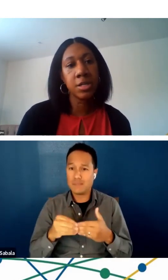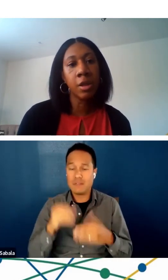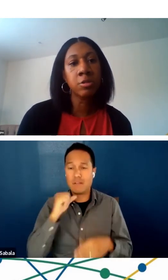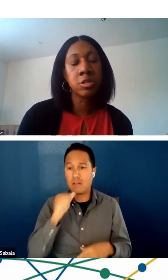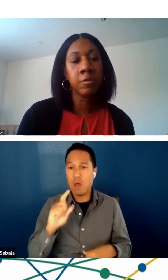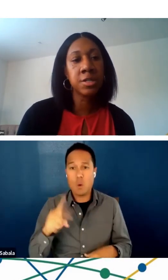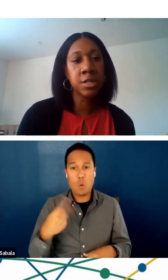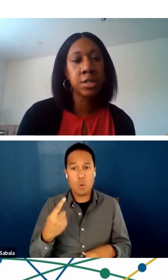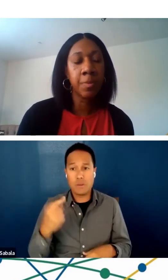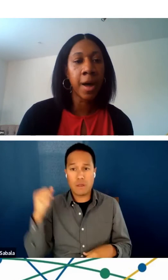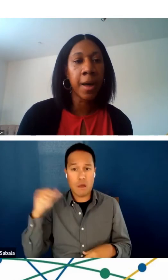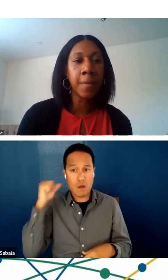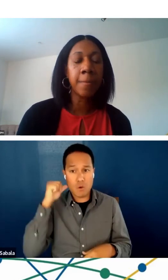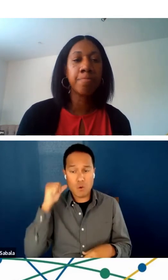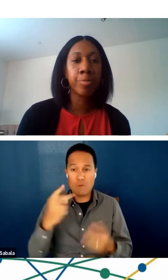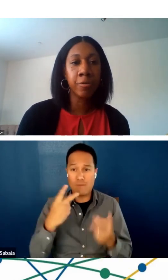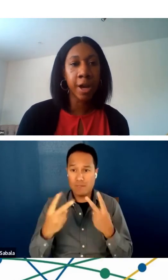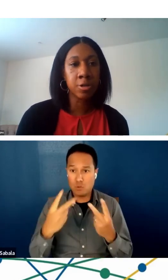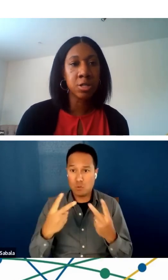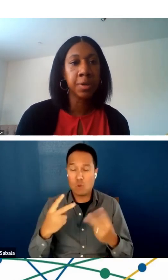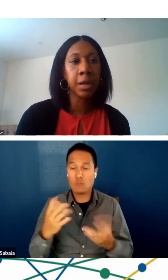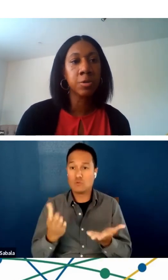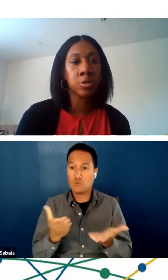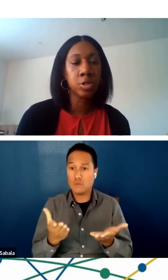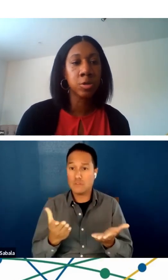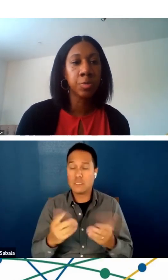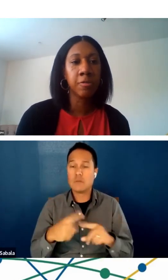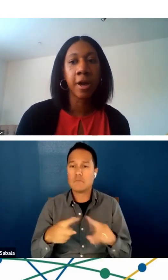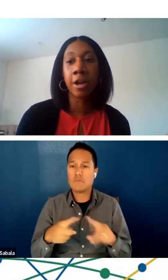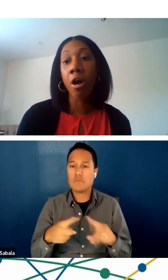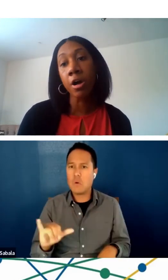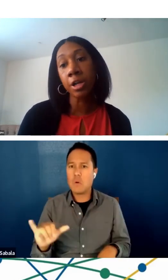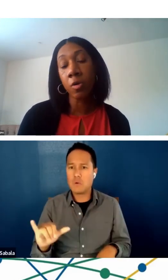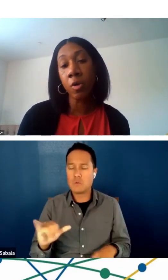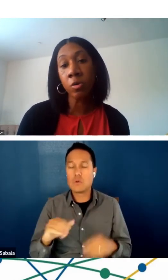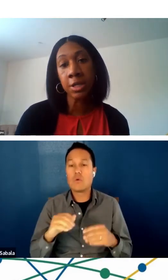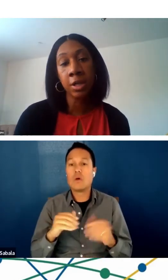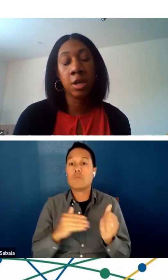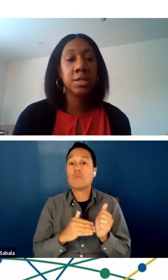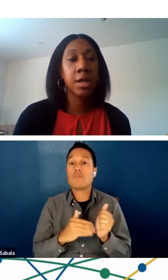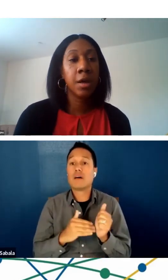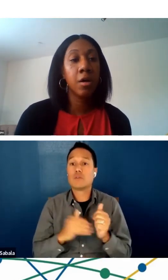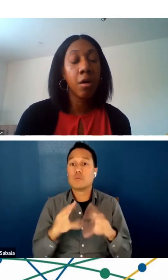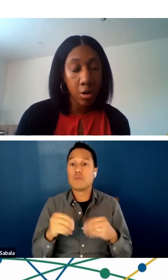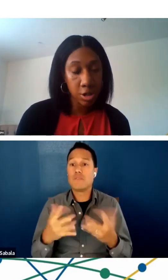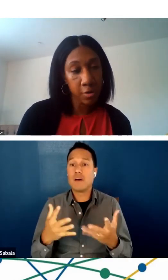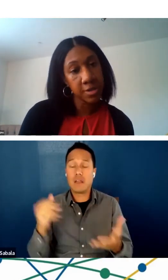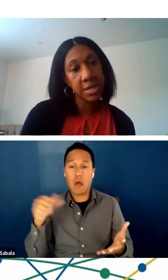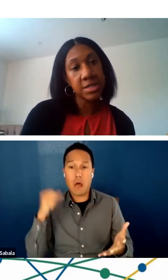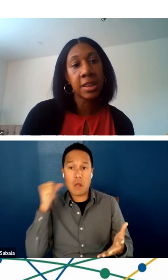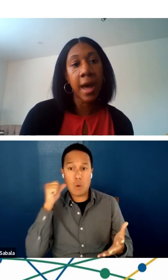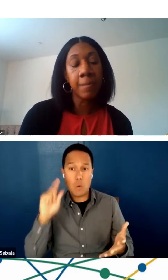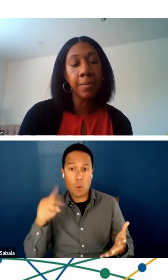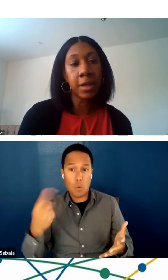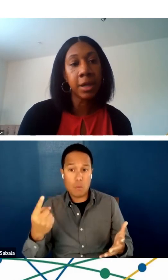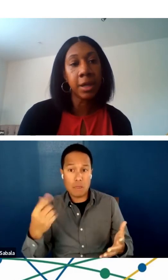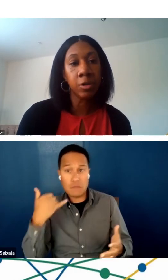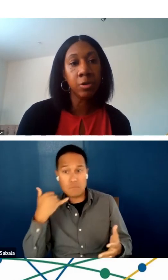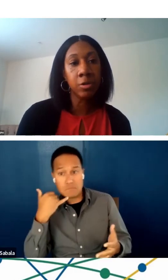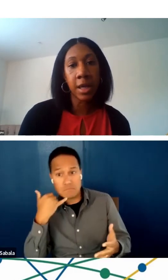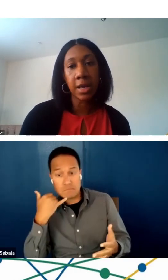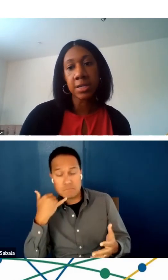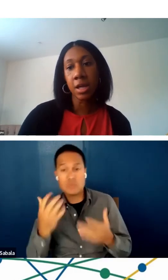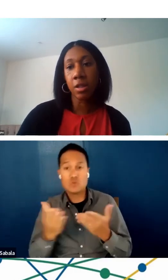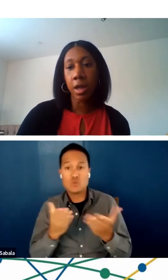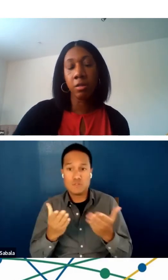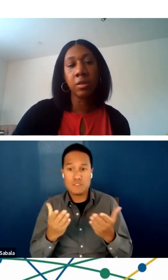telehealth services, but providers being able to provide audio only services and not being